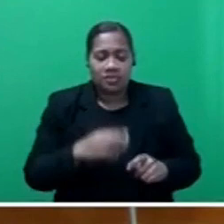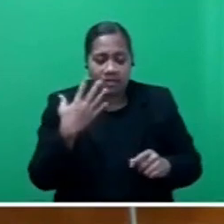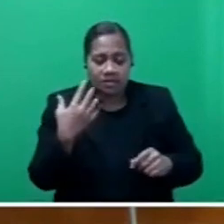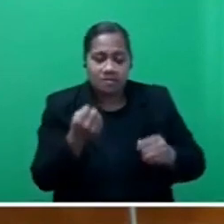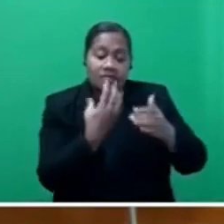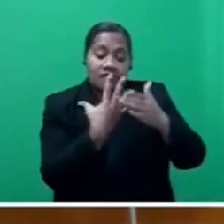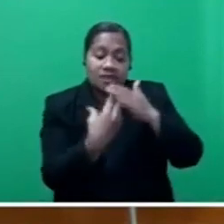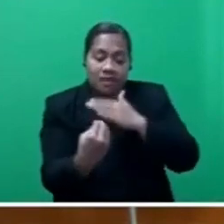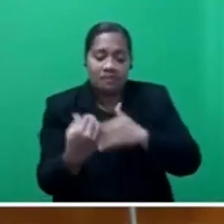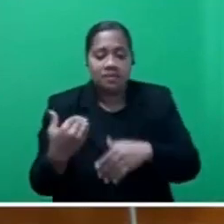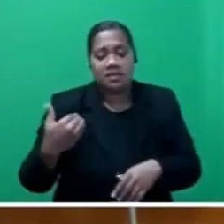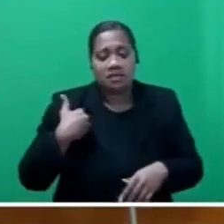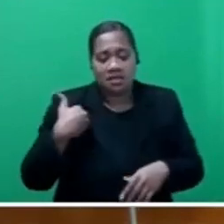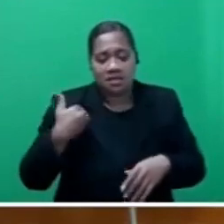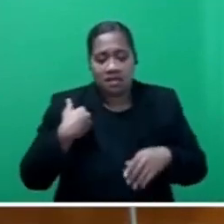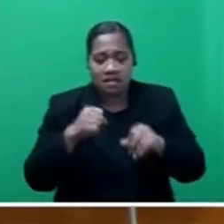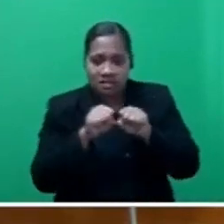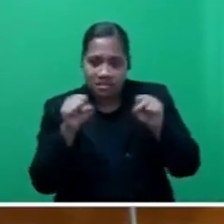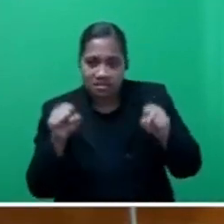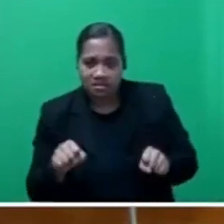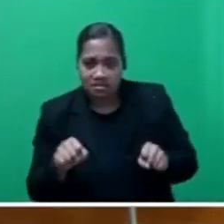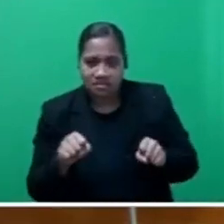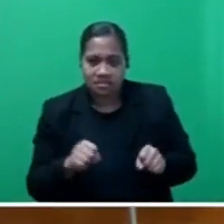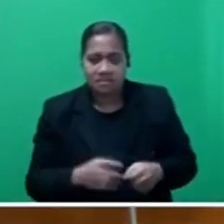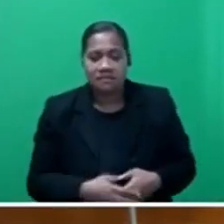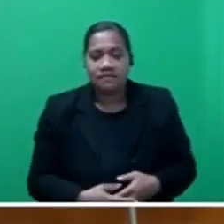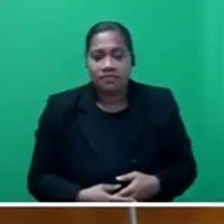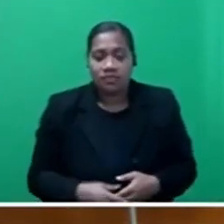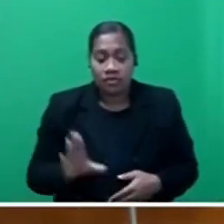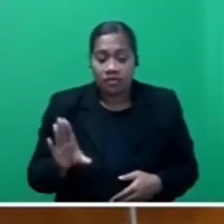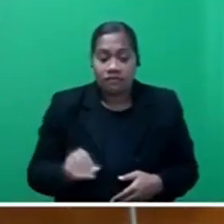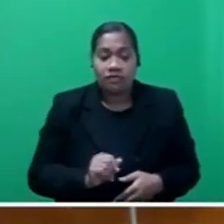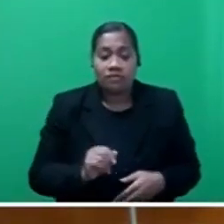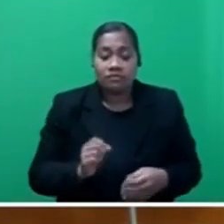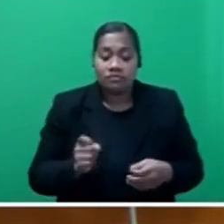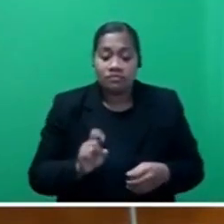provisions, particularly from that provided by the nurses.